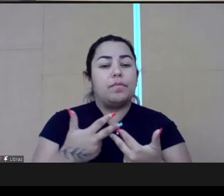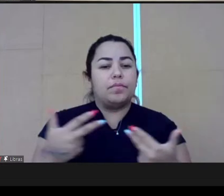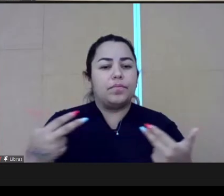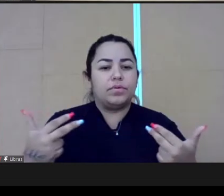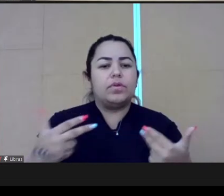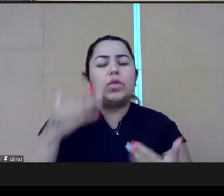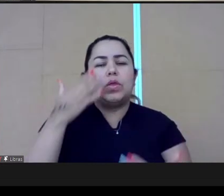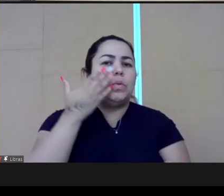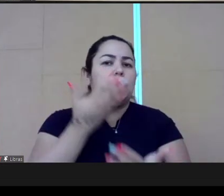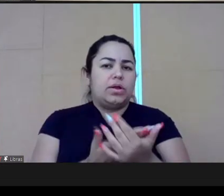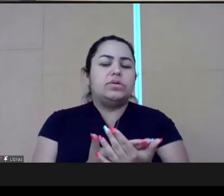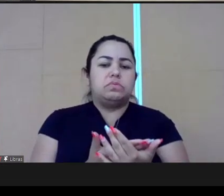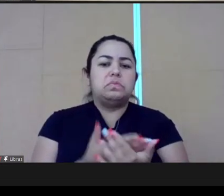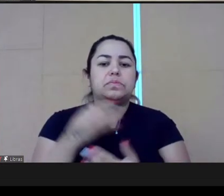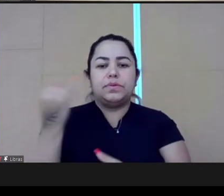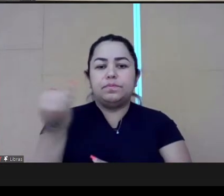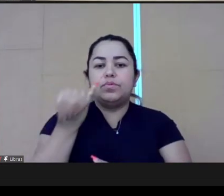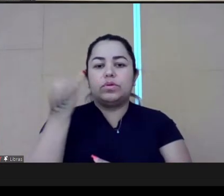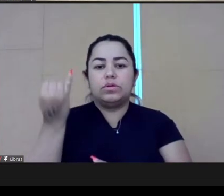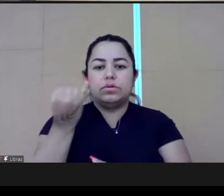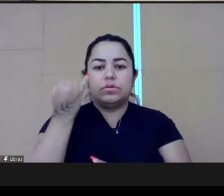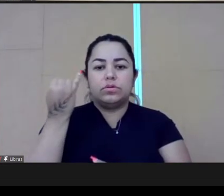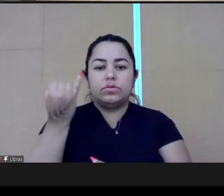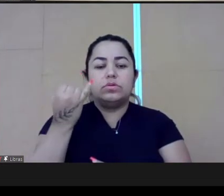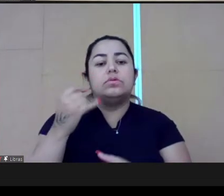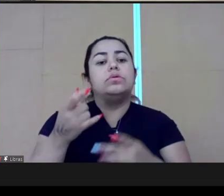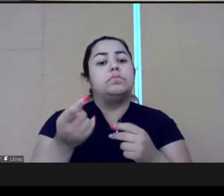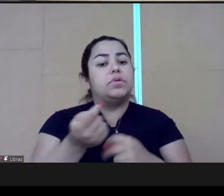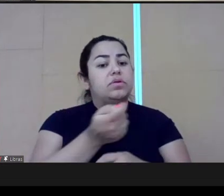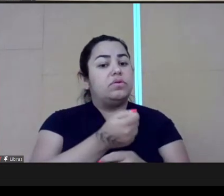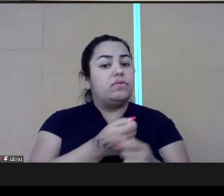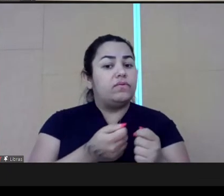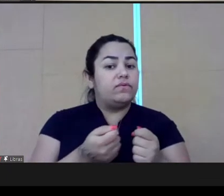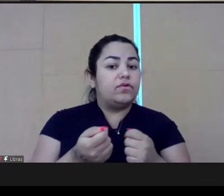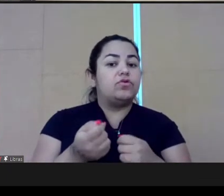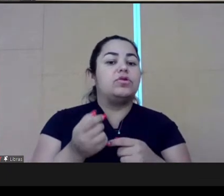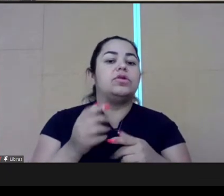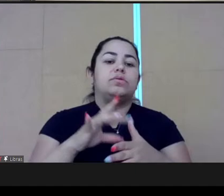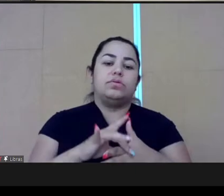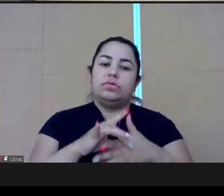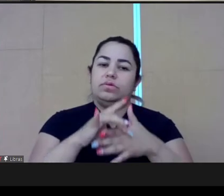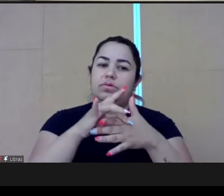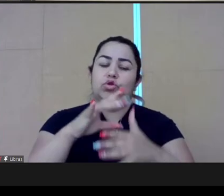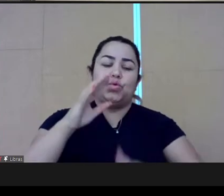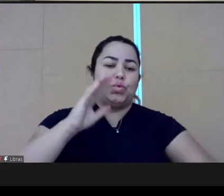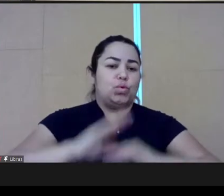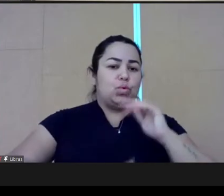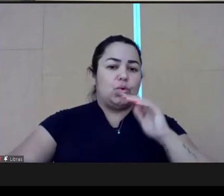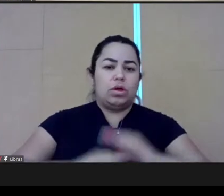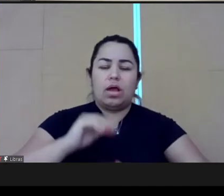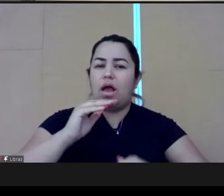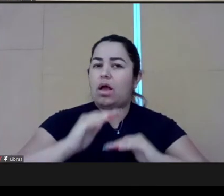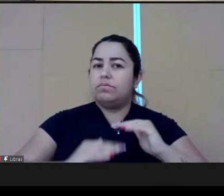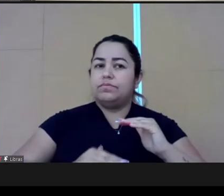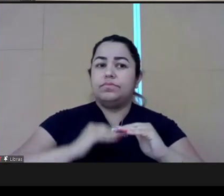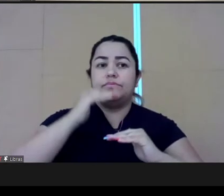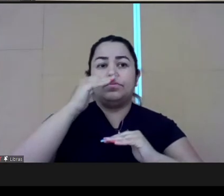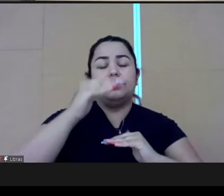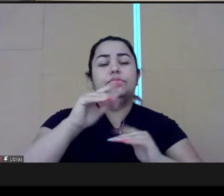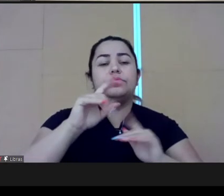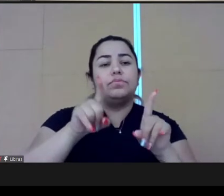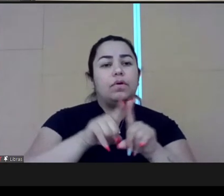of course, important to invest in leaders of any executive or civil service. It's equally